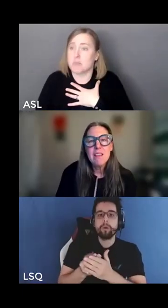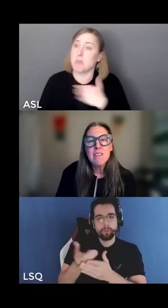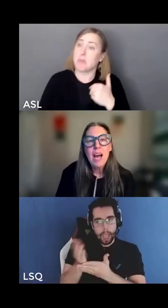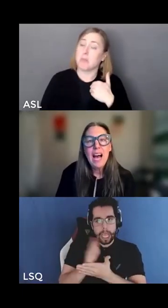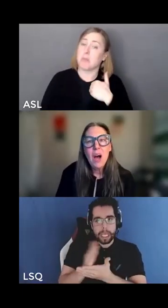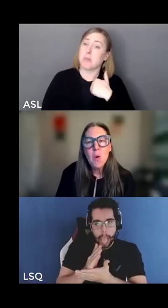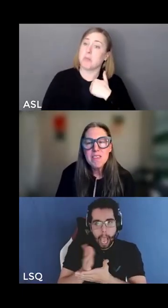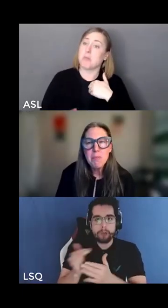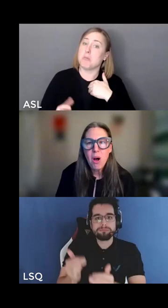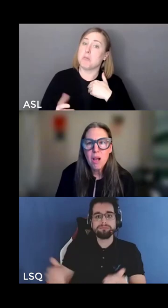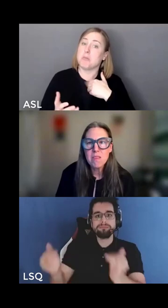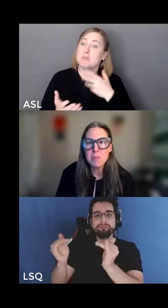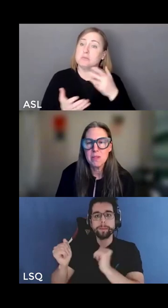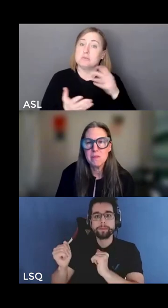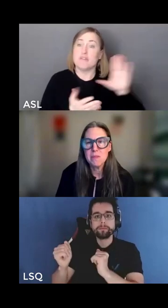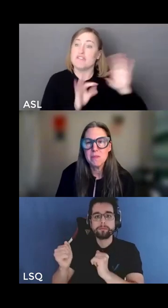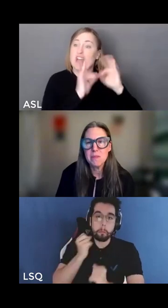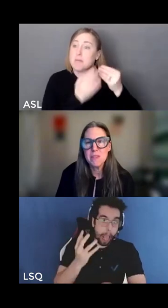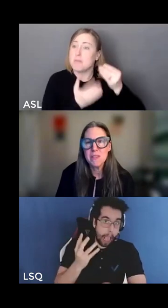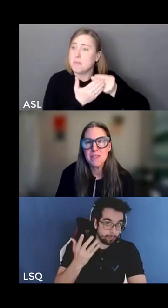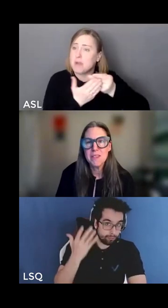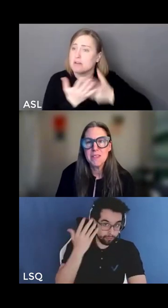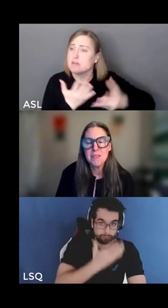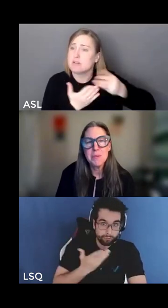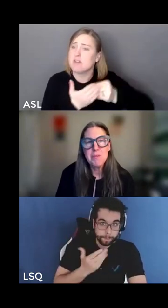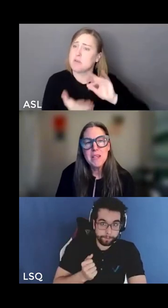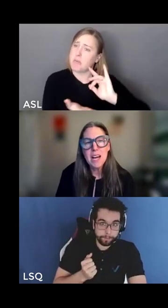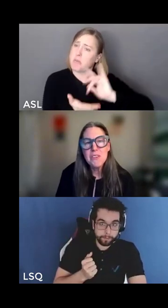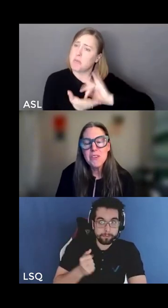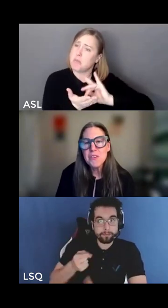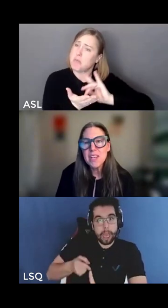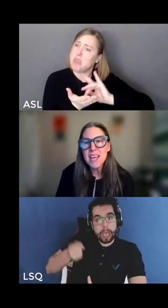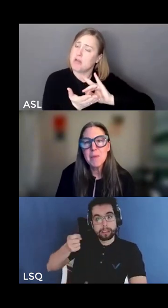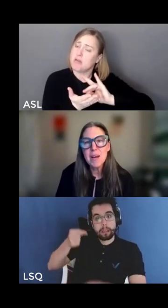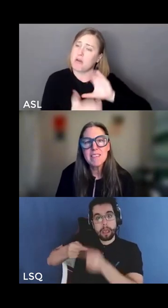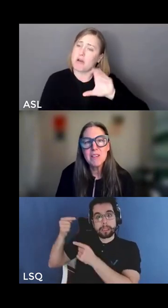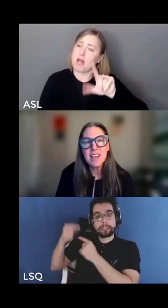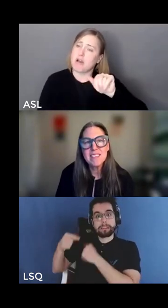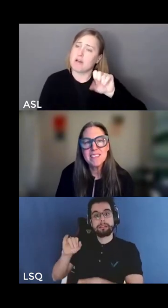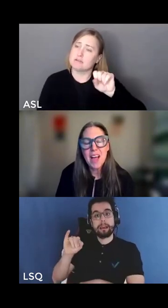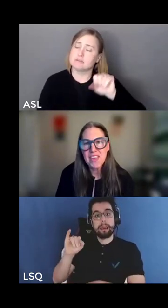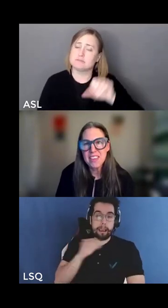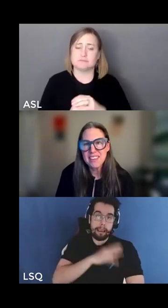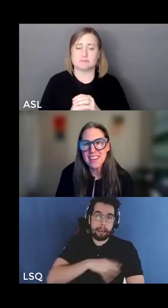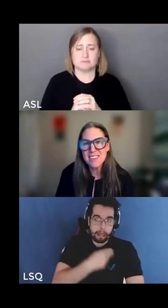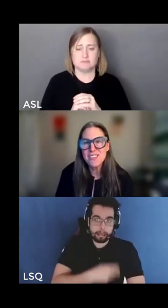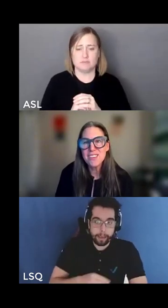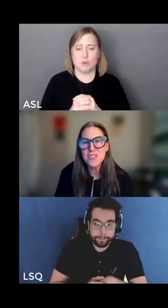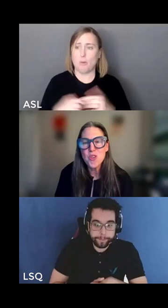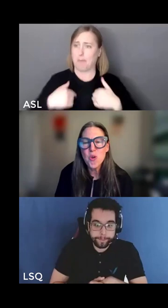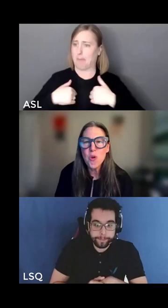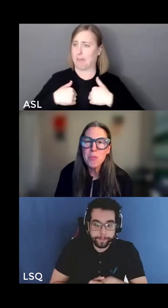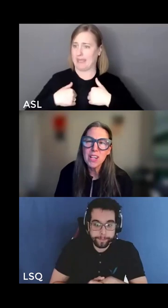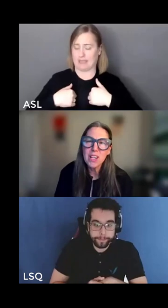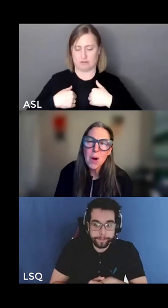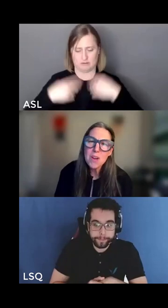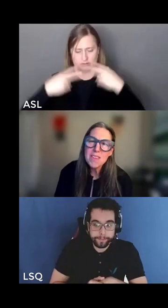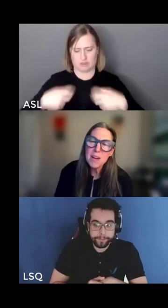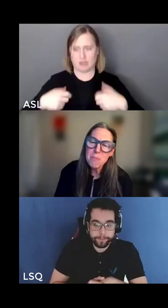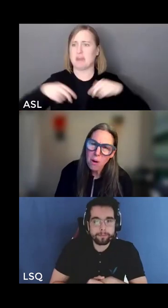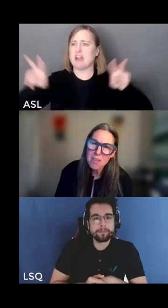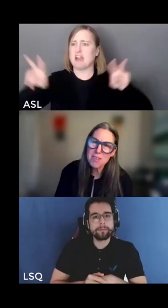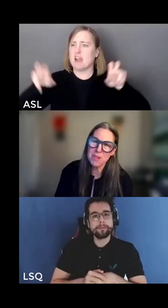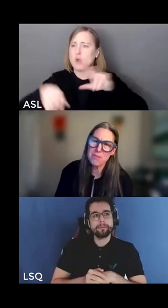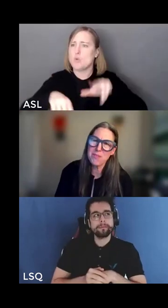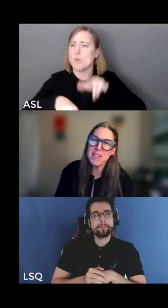and so how is it possible for me to understand myself as nothing as just normal how